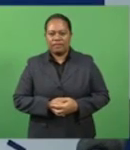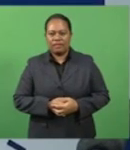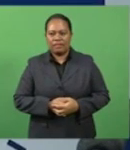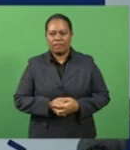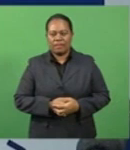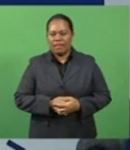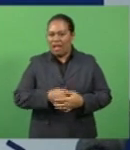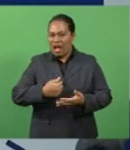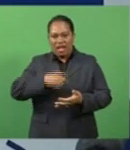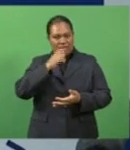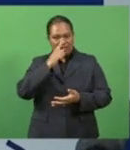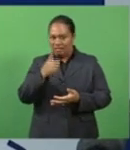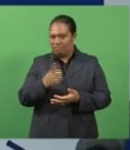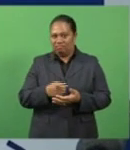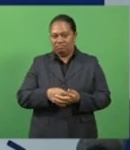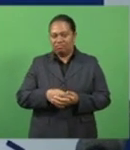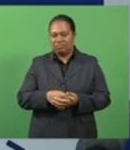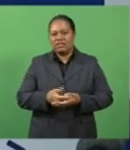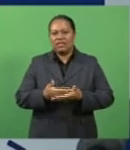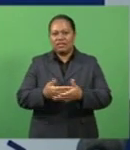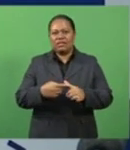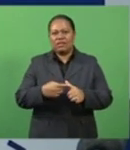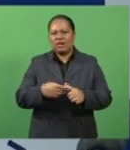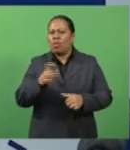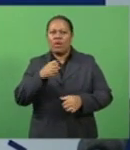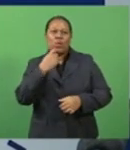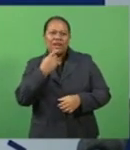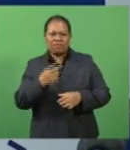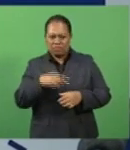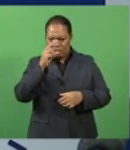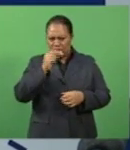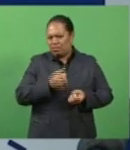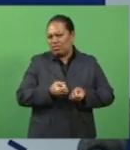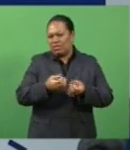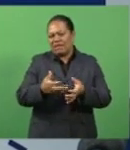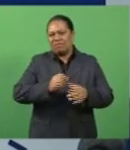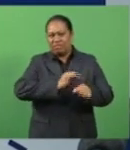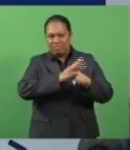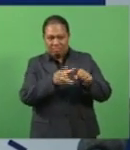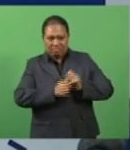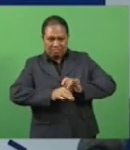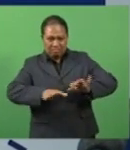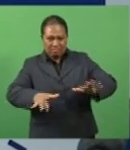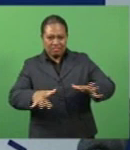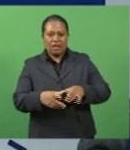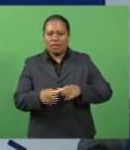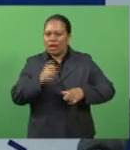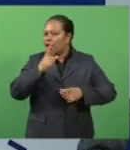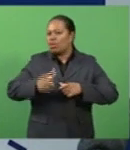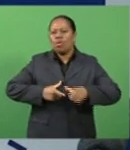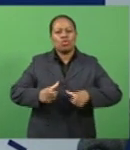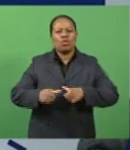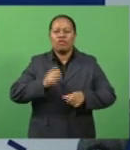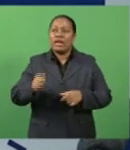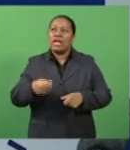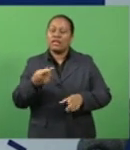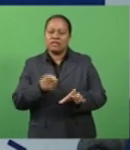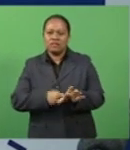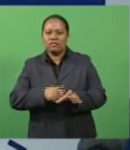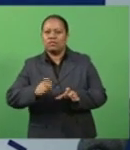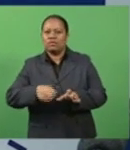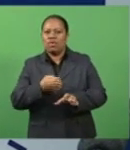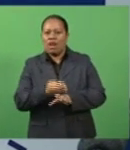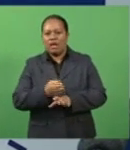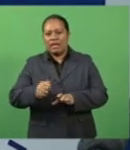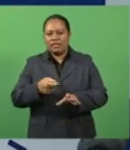I don't think anyone would be able to say if it is going to be possible to get the coronavirus pandemic under control by next July or not. We are